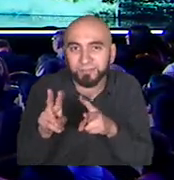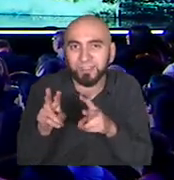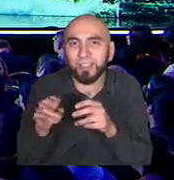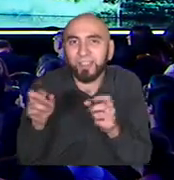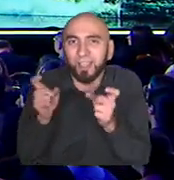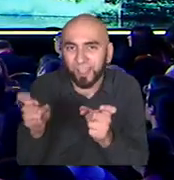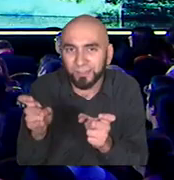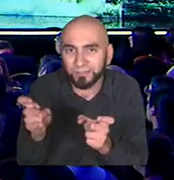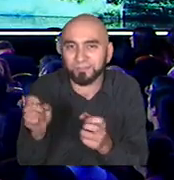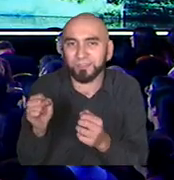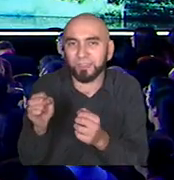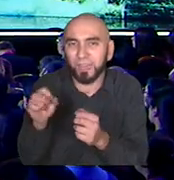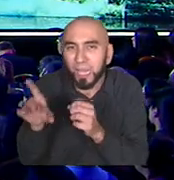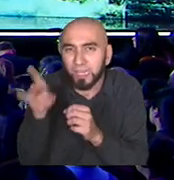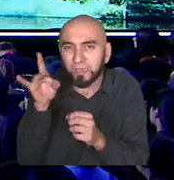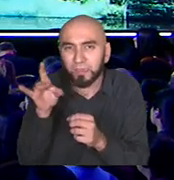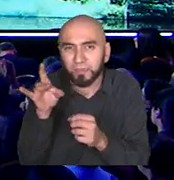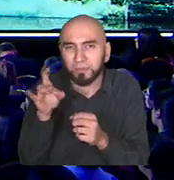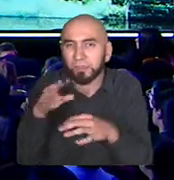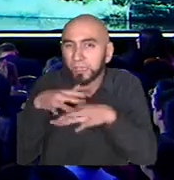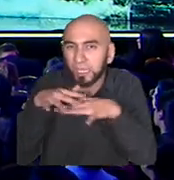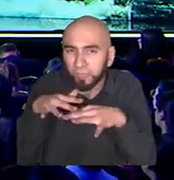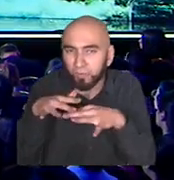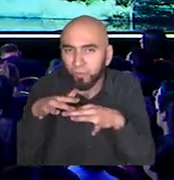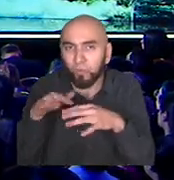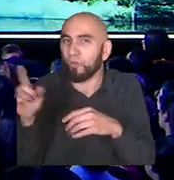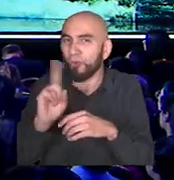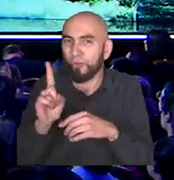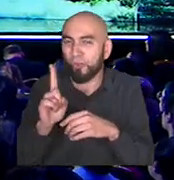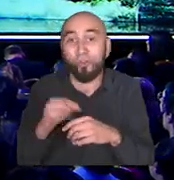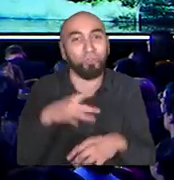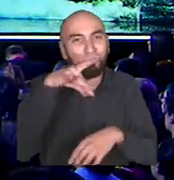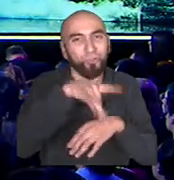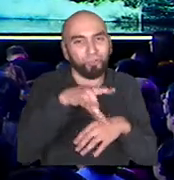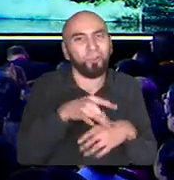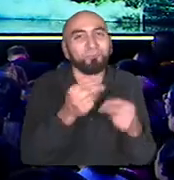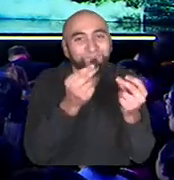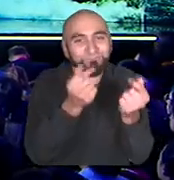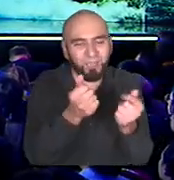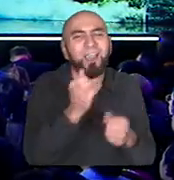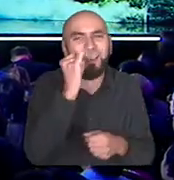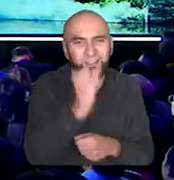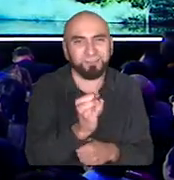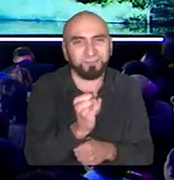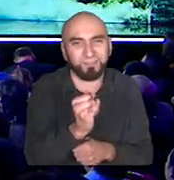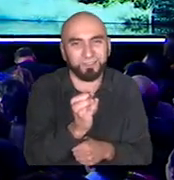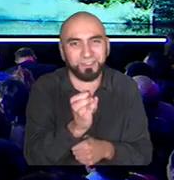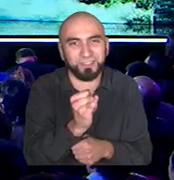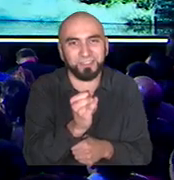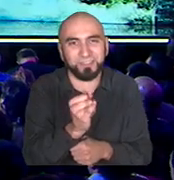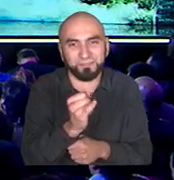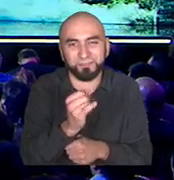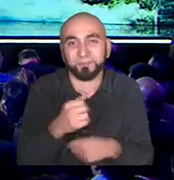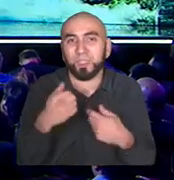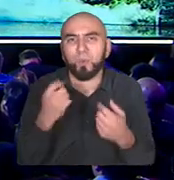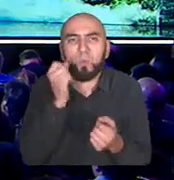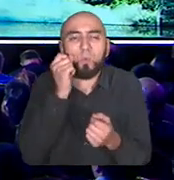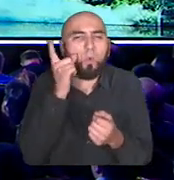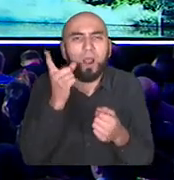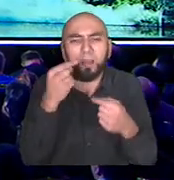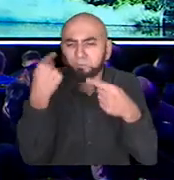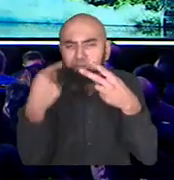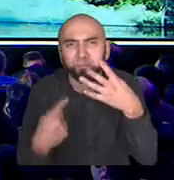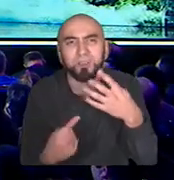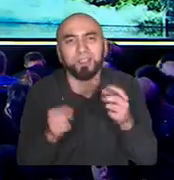on when it became cancerous or not. What kind of cancer it was. And then everybody couldn't see that.